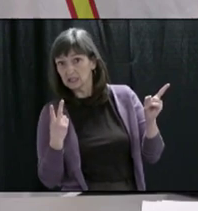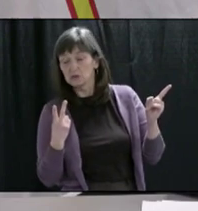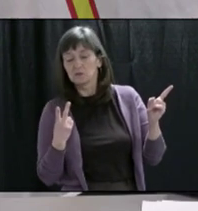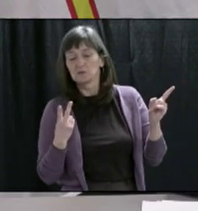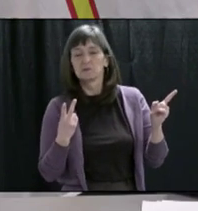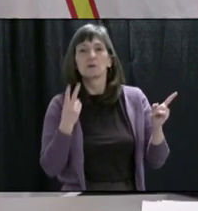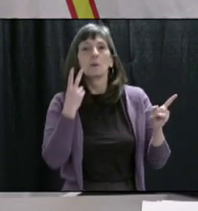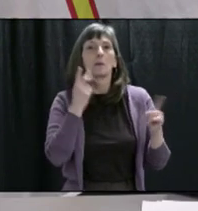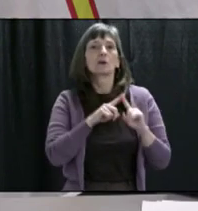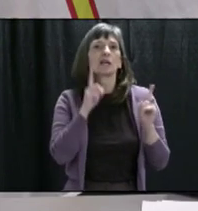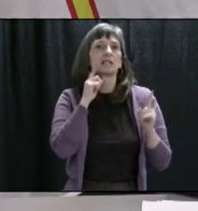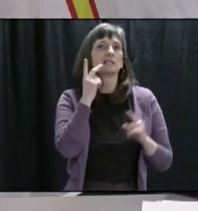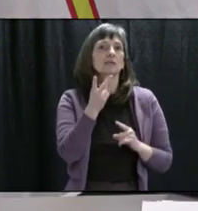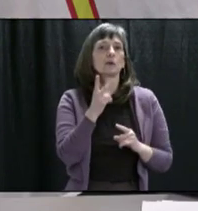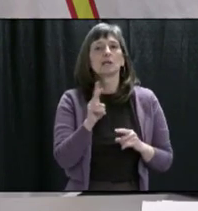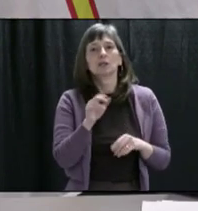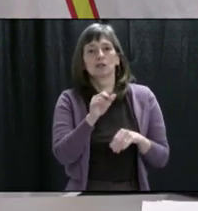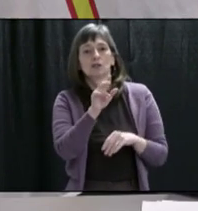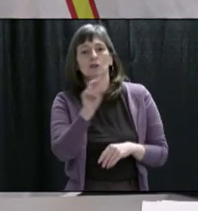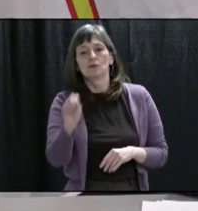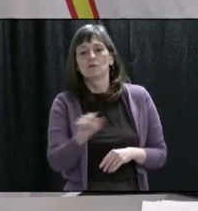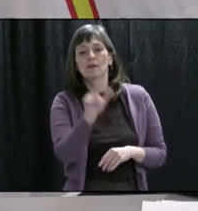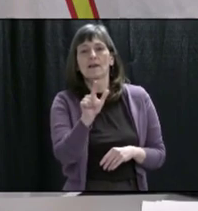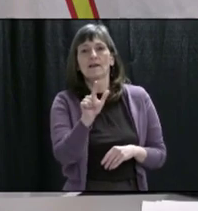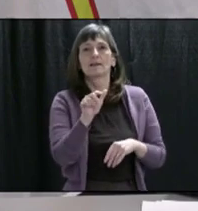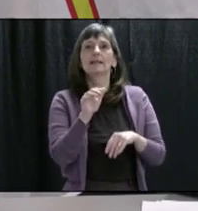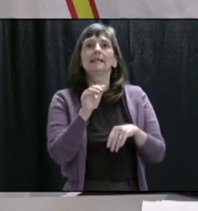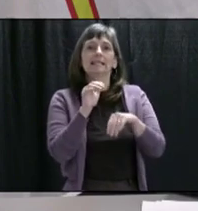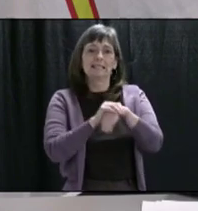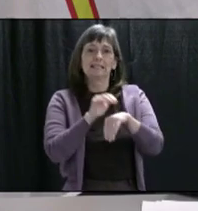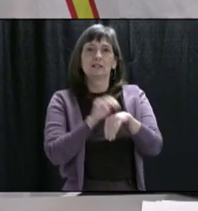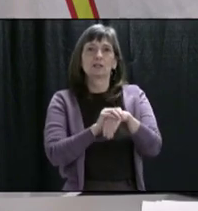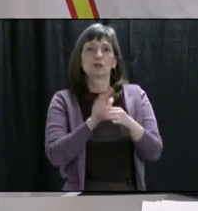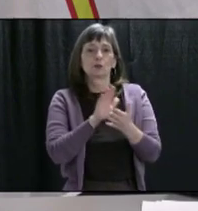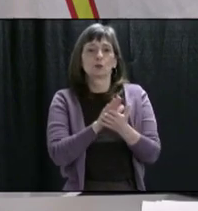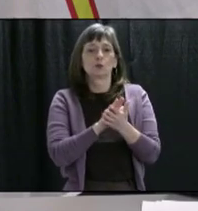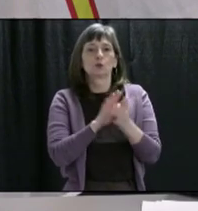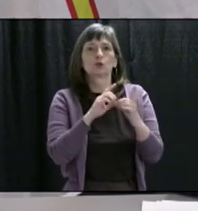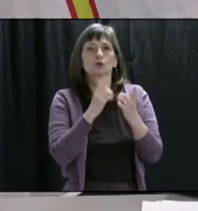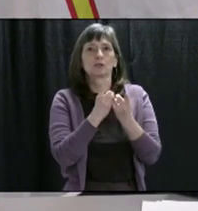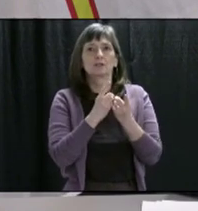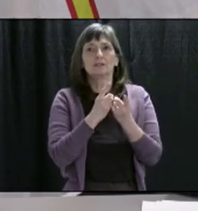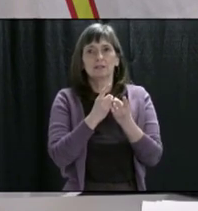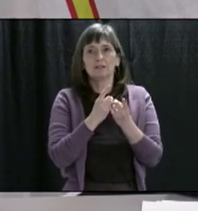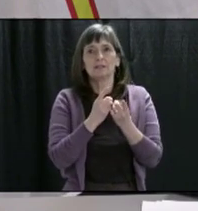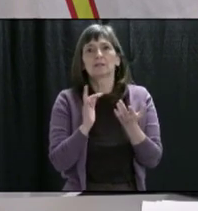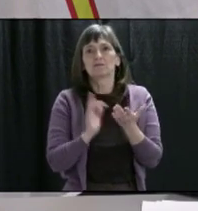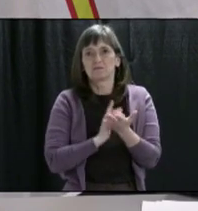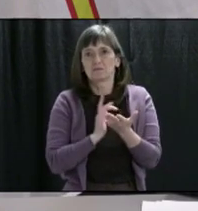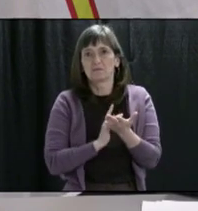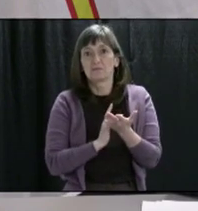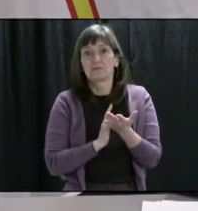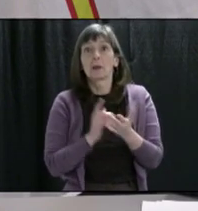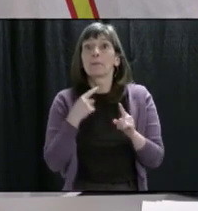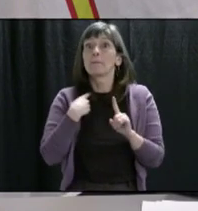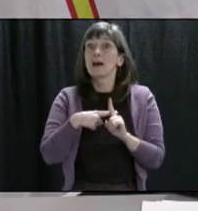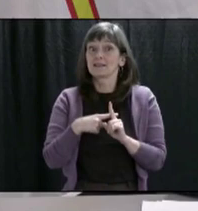the Newfoundland and Labrador English School District social media pages. And at the end of this event,